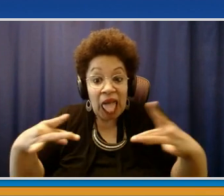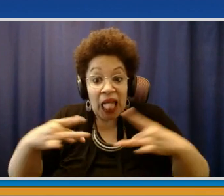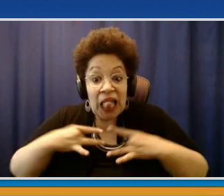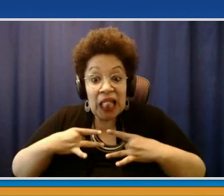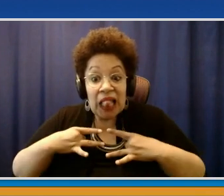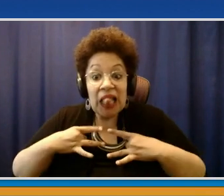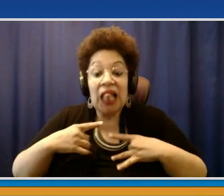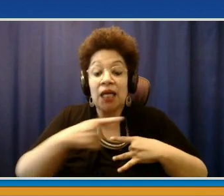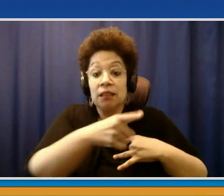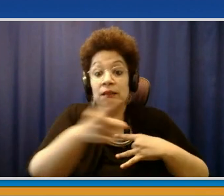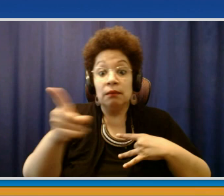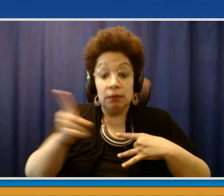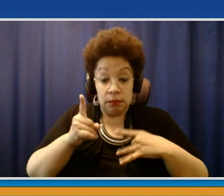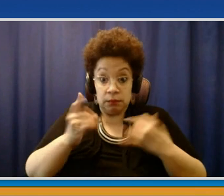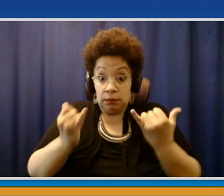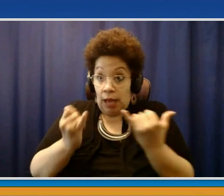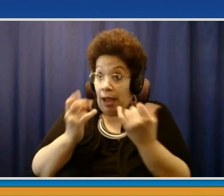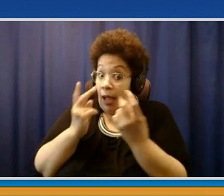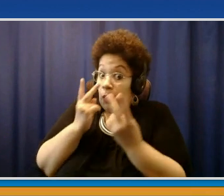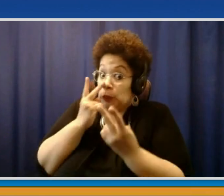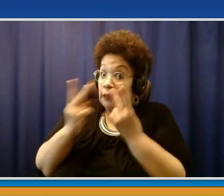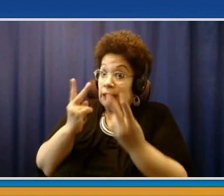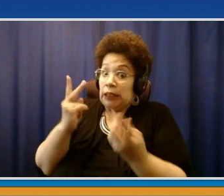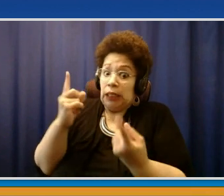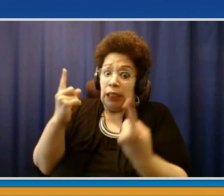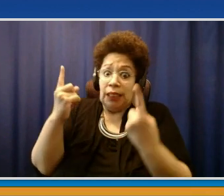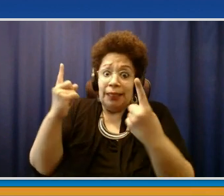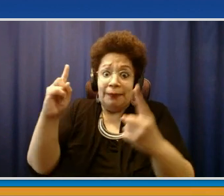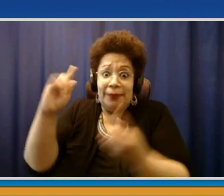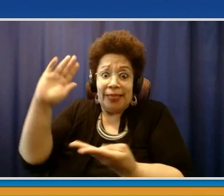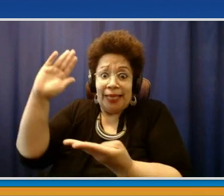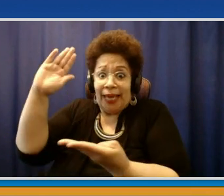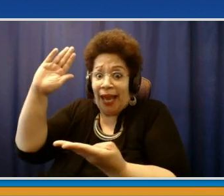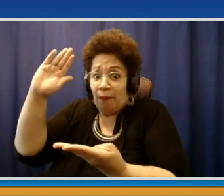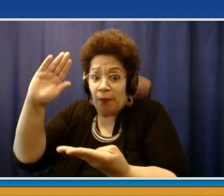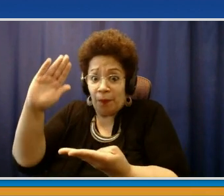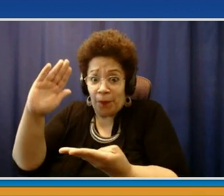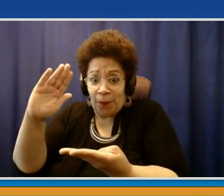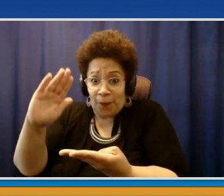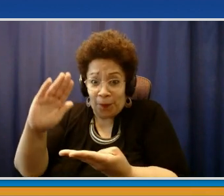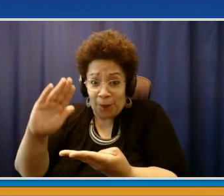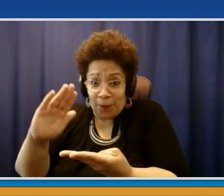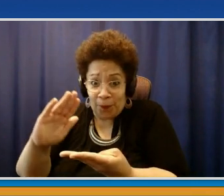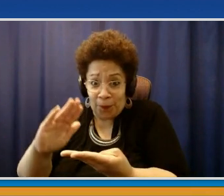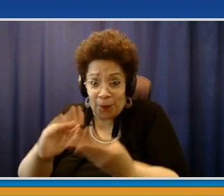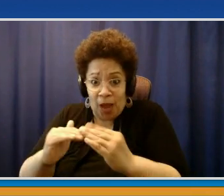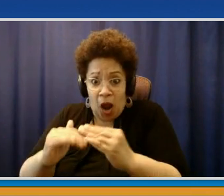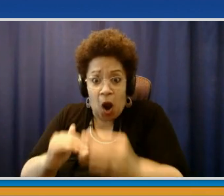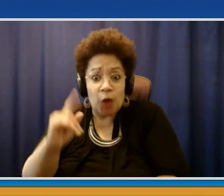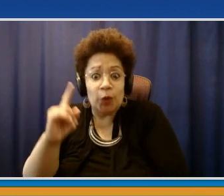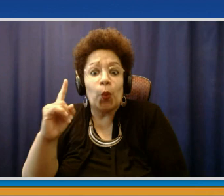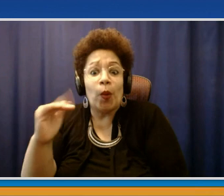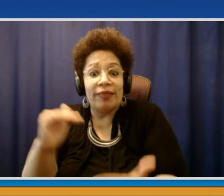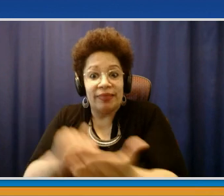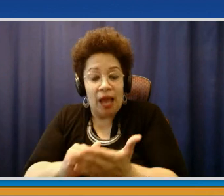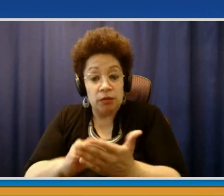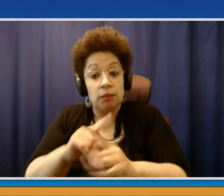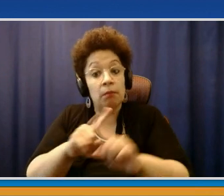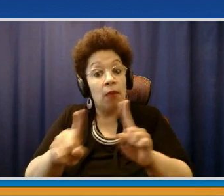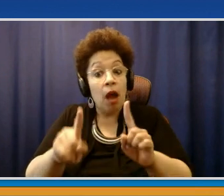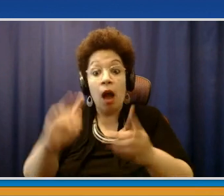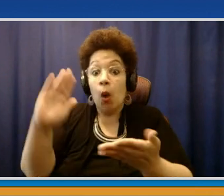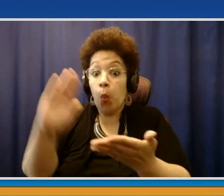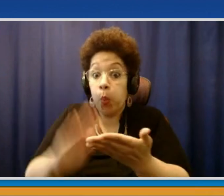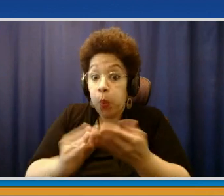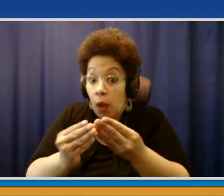then, you know, we see the really flattening out of what we've experienced. But we're not there yet. The other numbers are also very encouraging.